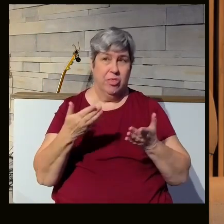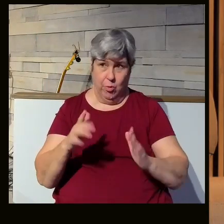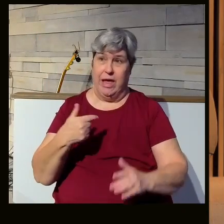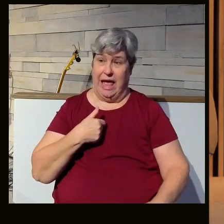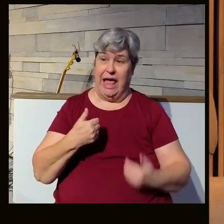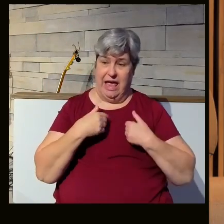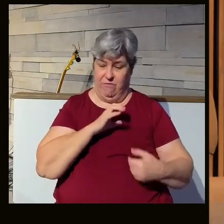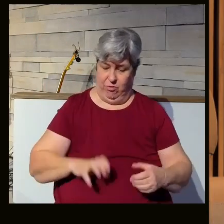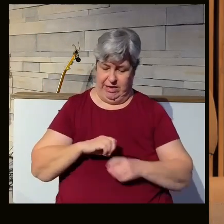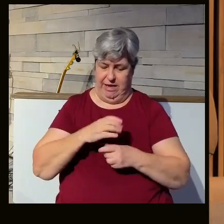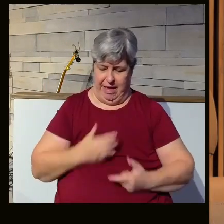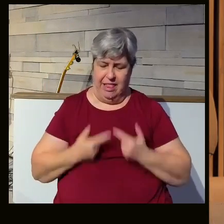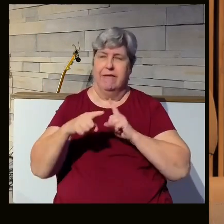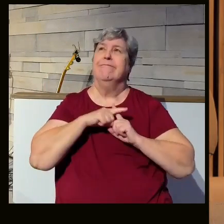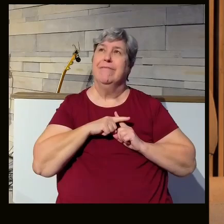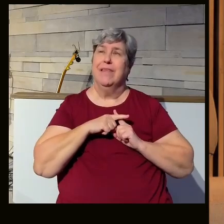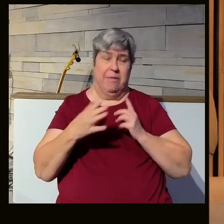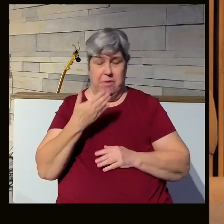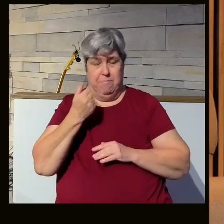I have Christ in my life, even better.